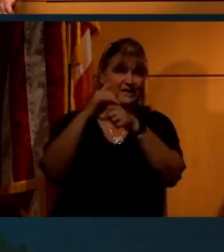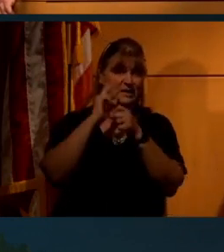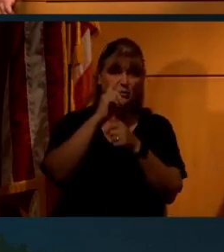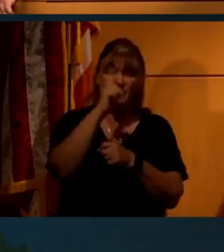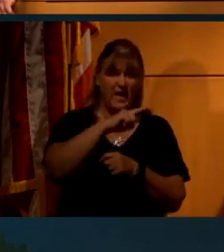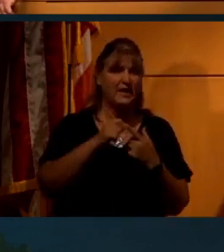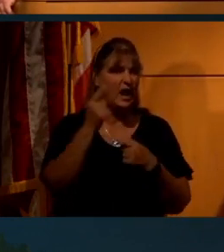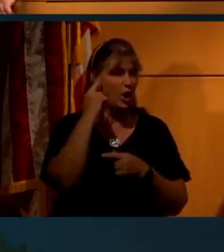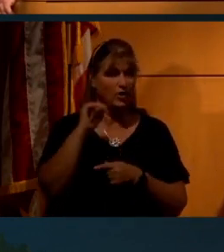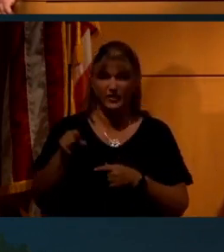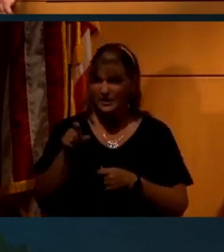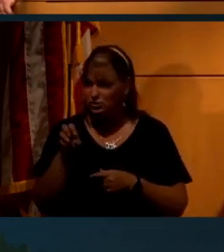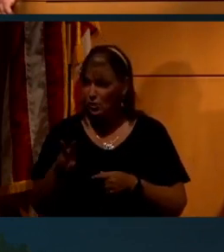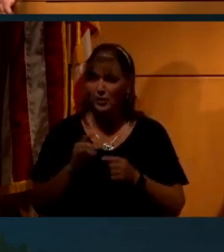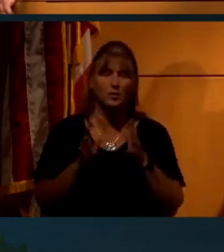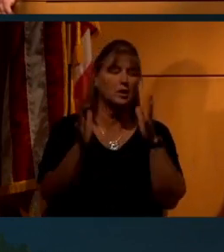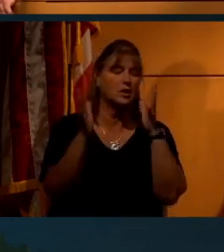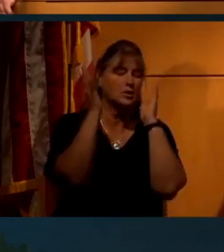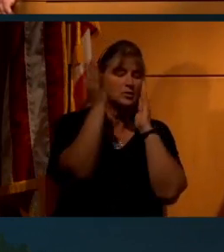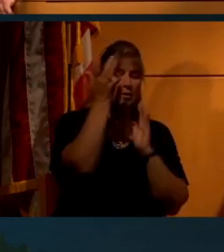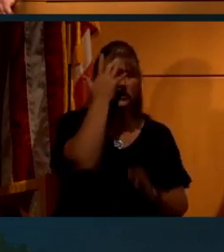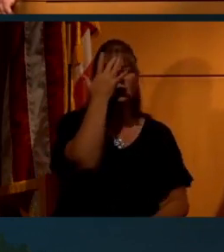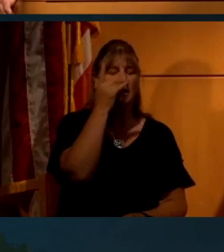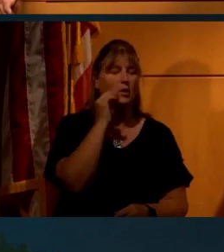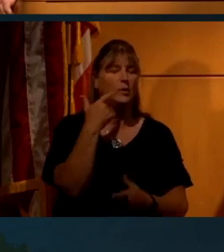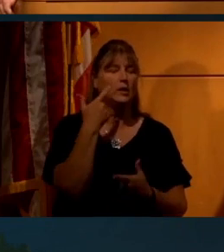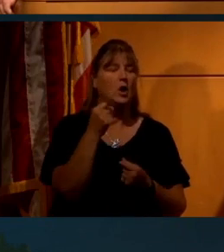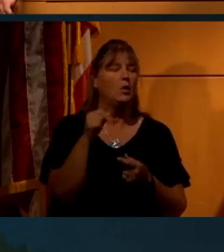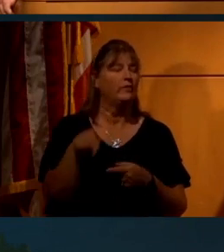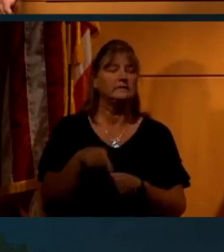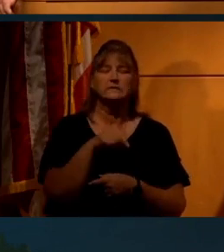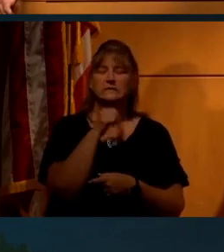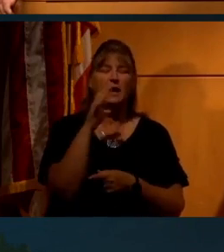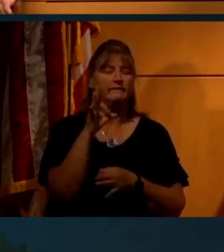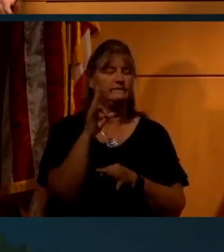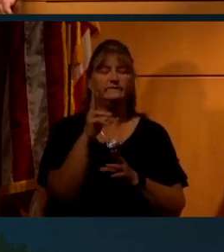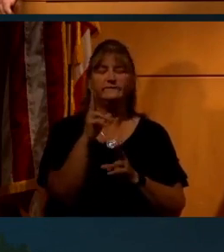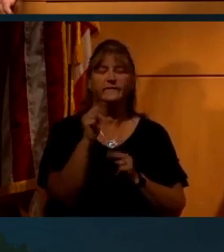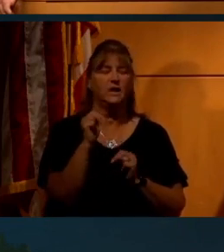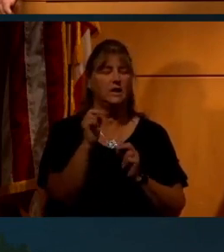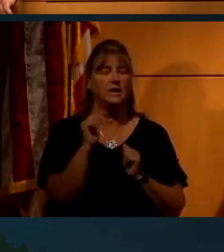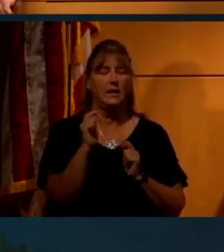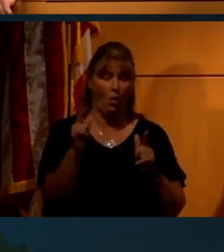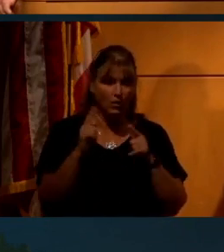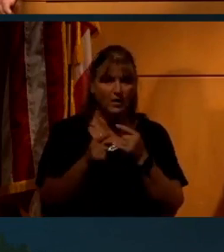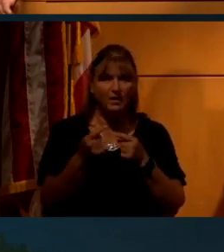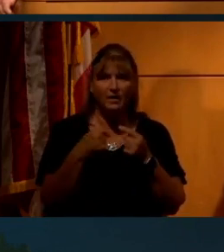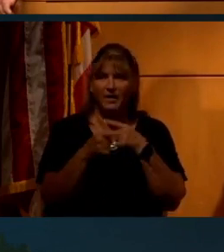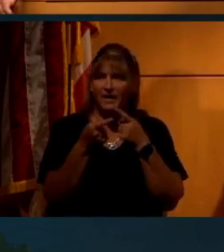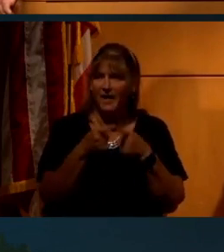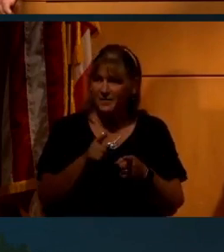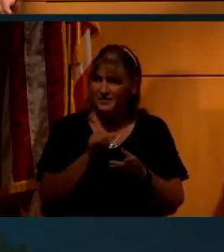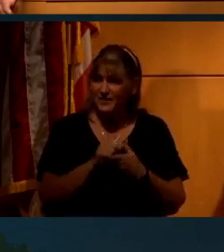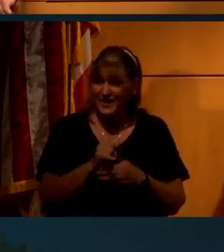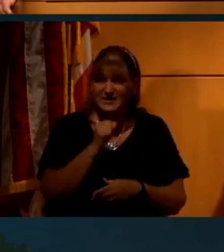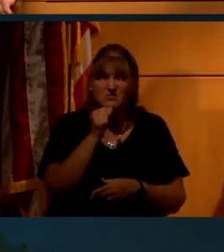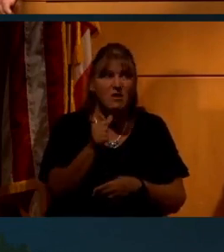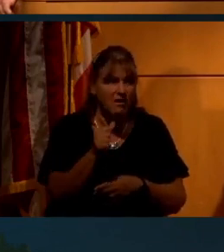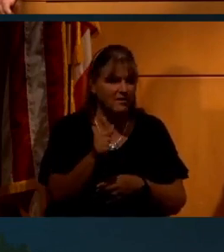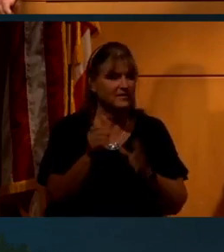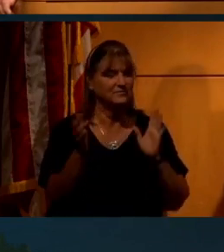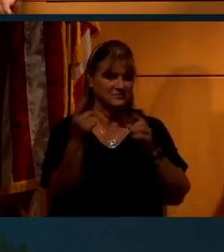soon as I heard about the show, I was like, oh, here we go. This is going to be not any fun at all. And it turns out it's not.